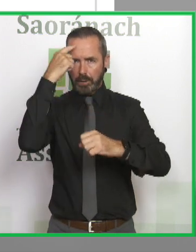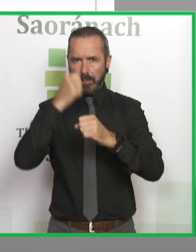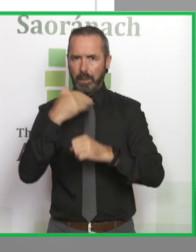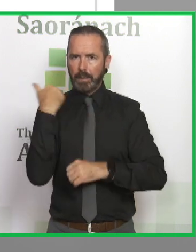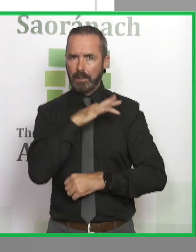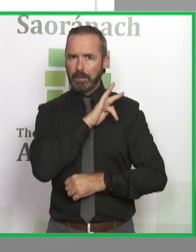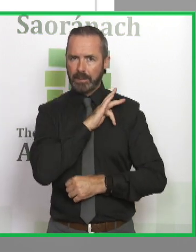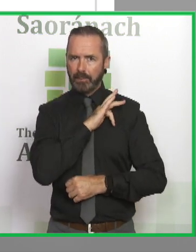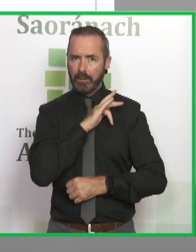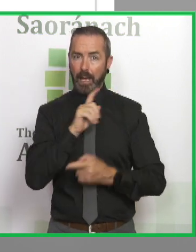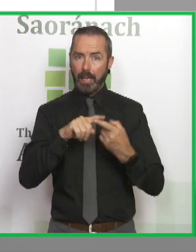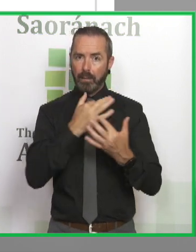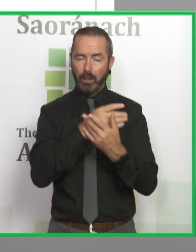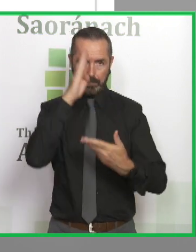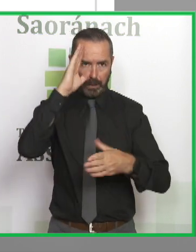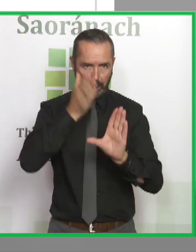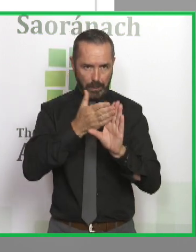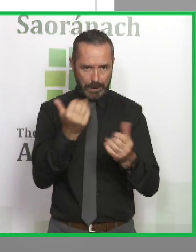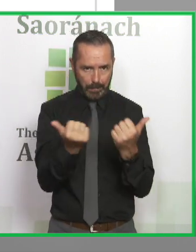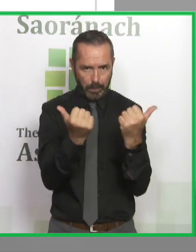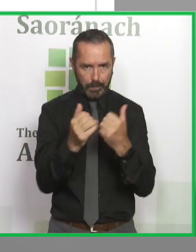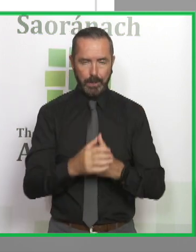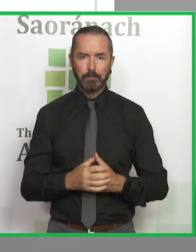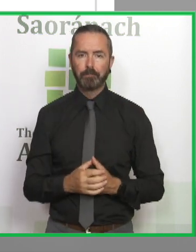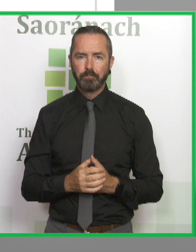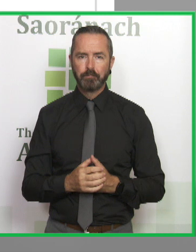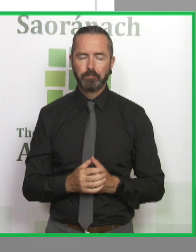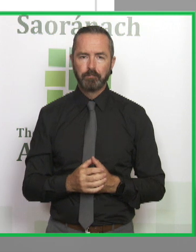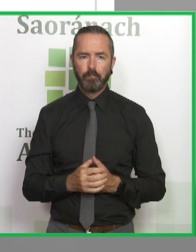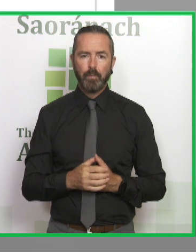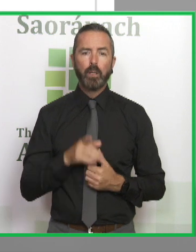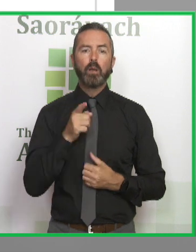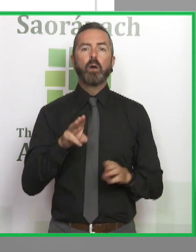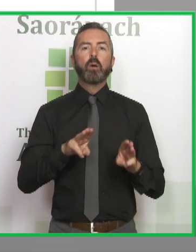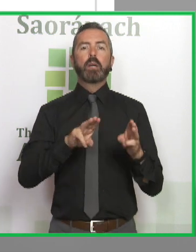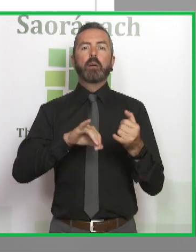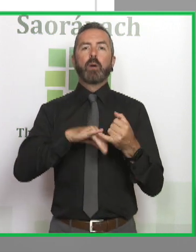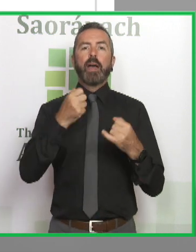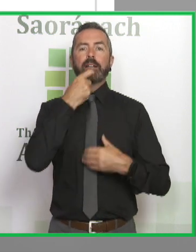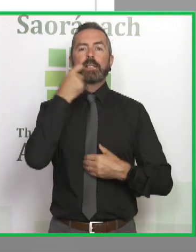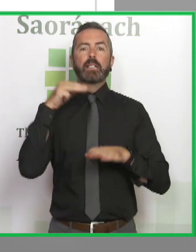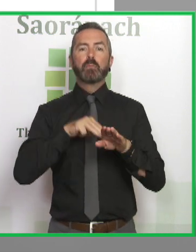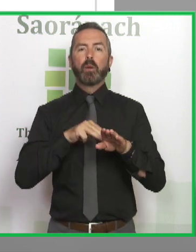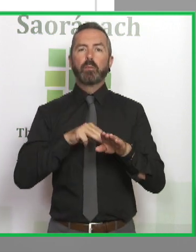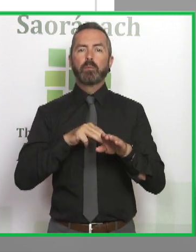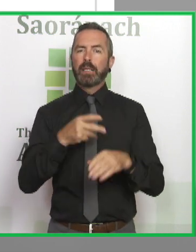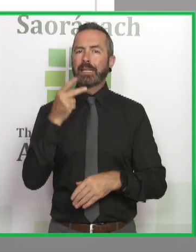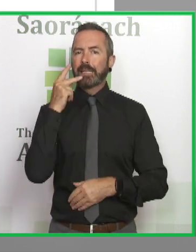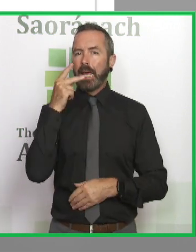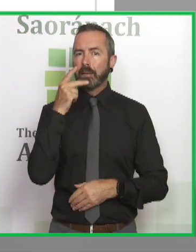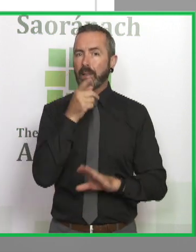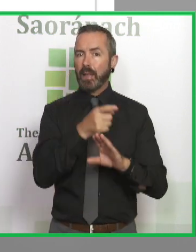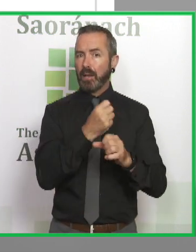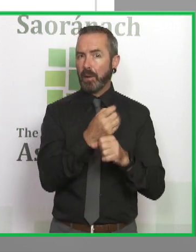psychotic symptoms. And of those who have an addiction problem as part of that, we see cannabis as being present in about